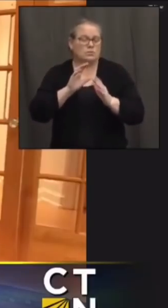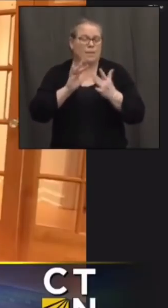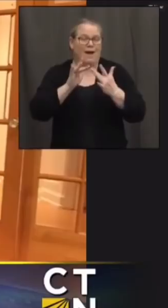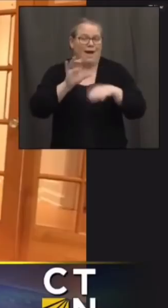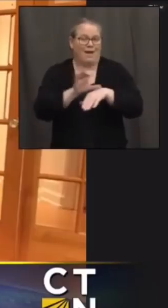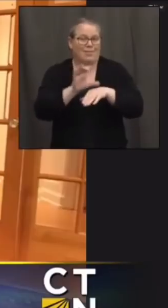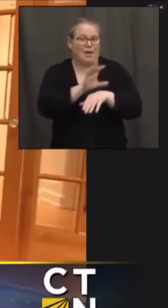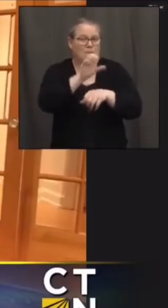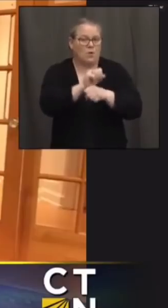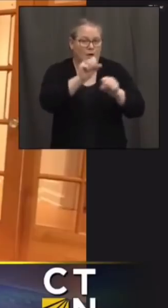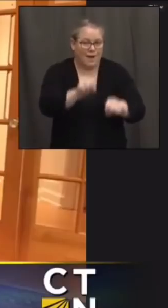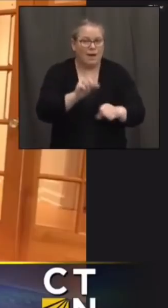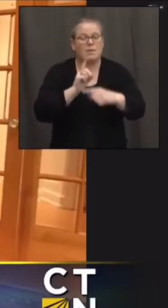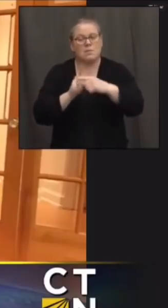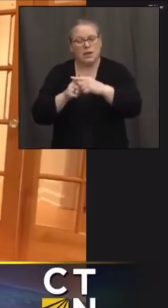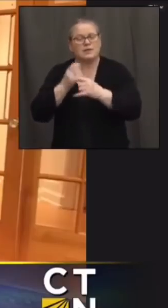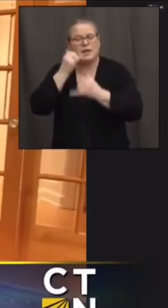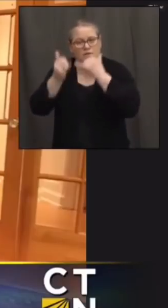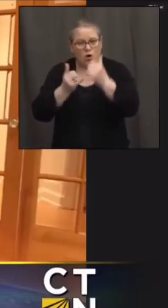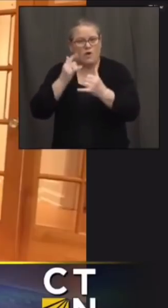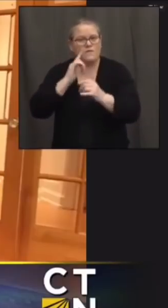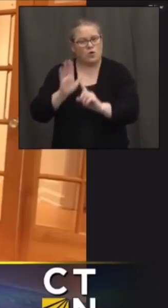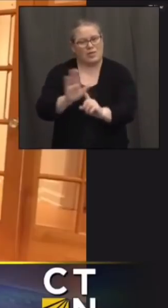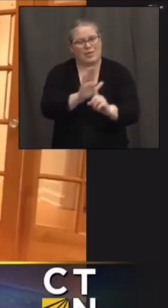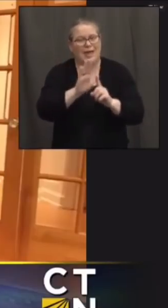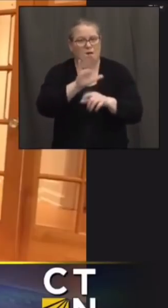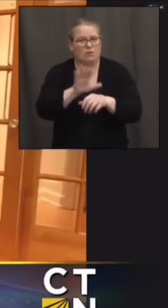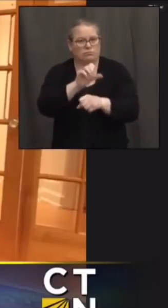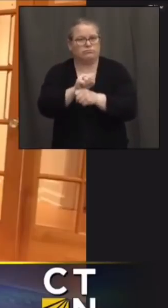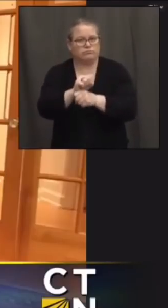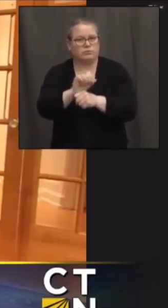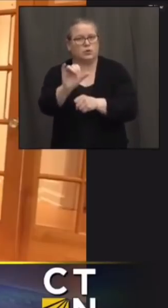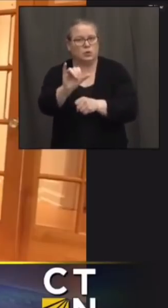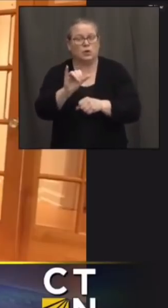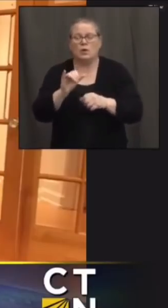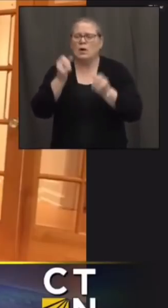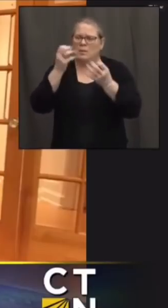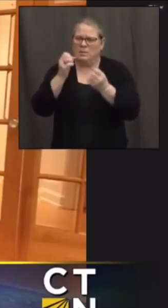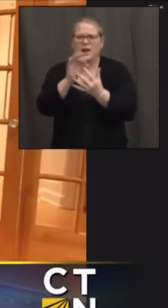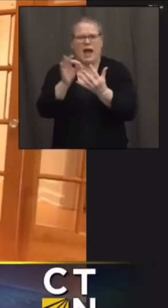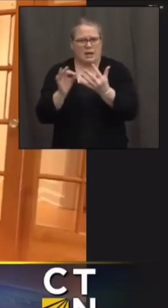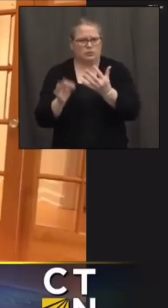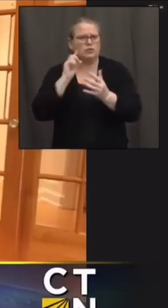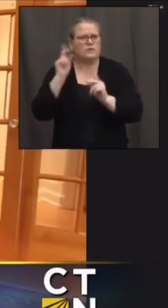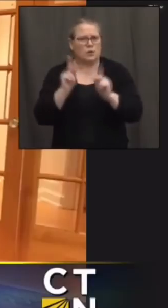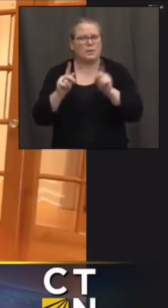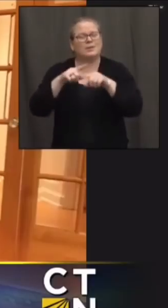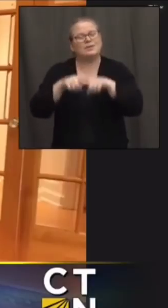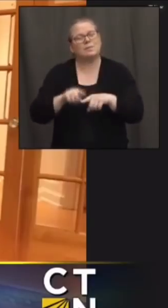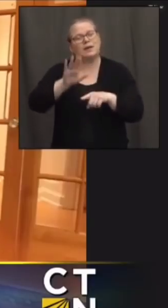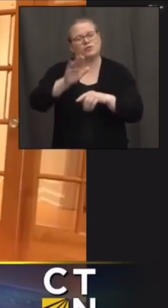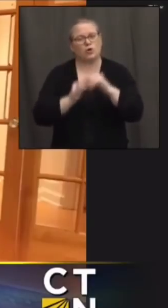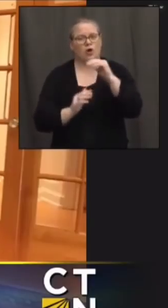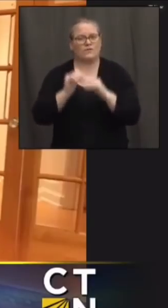their own booking appointments as well so there will be plenty of options for people depending on how comfortable you are with technology